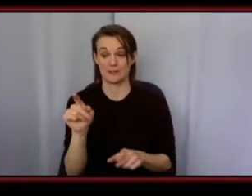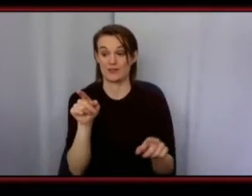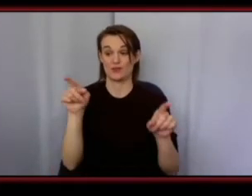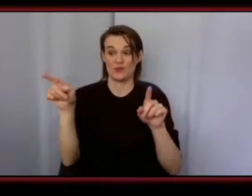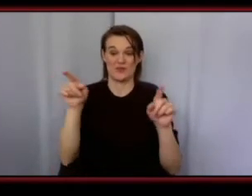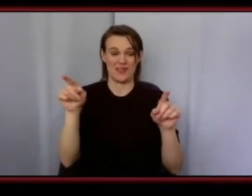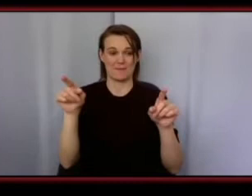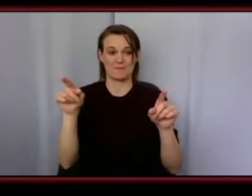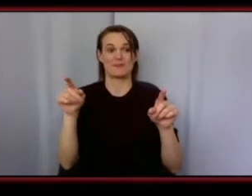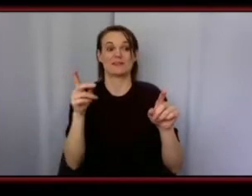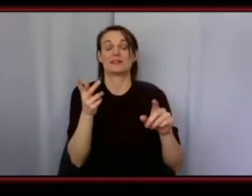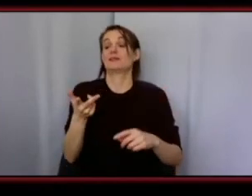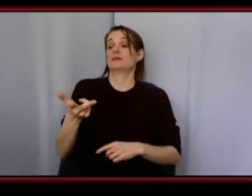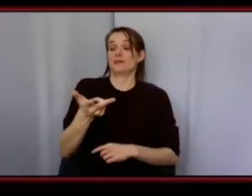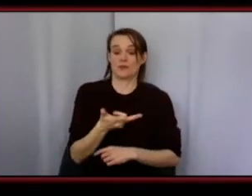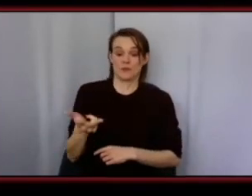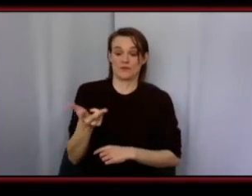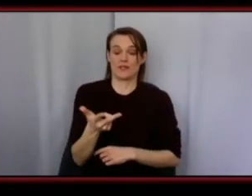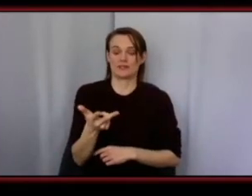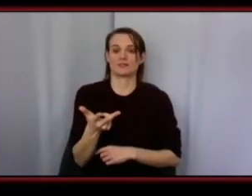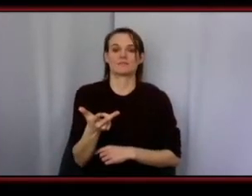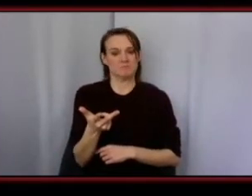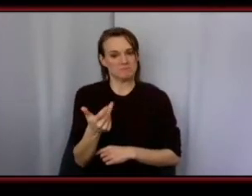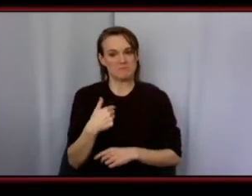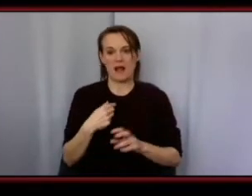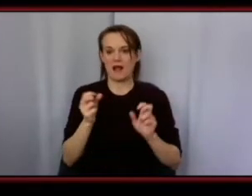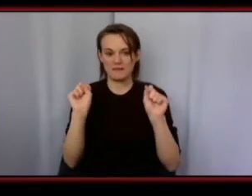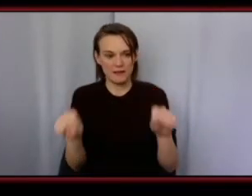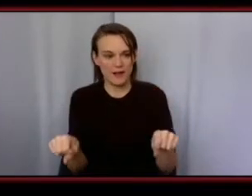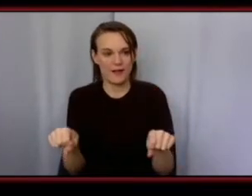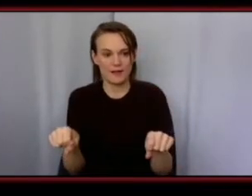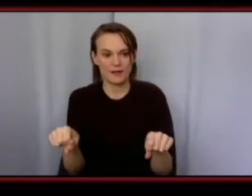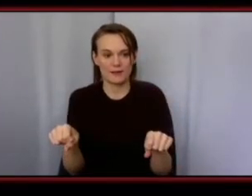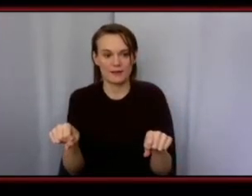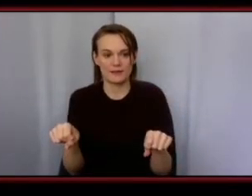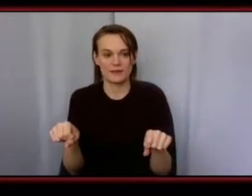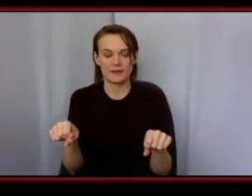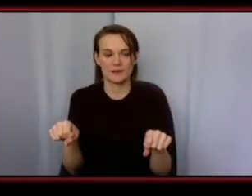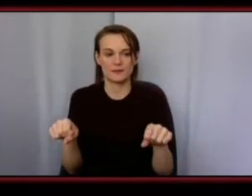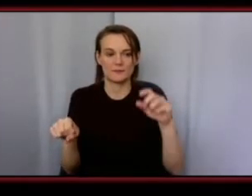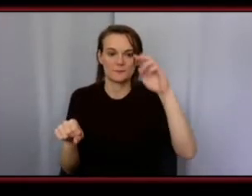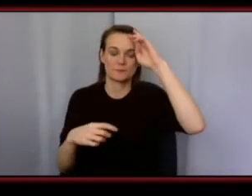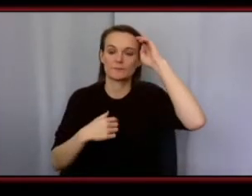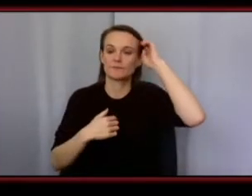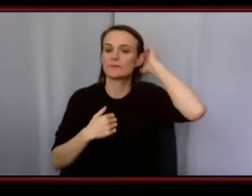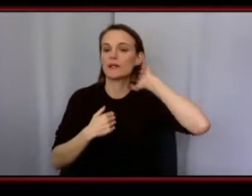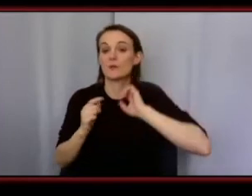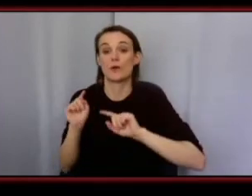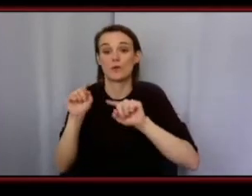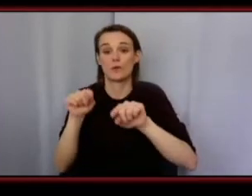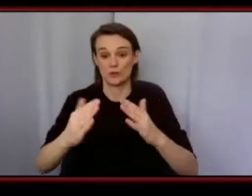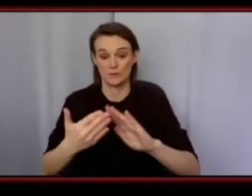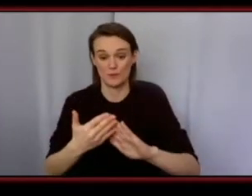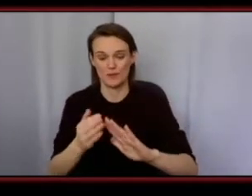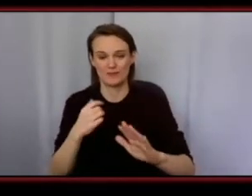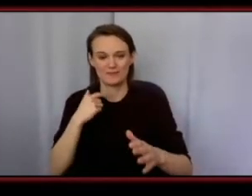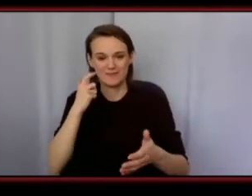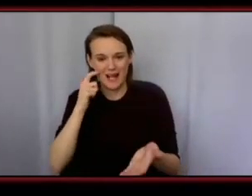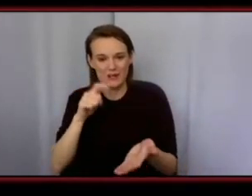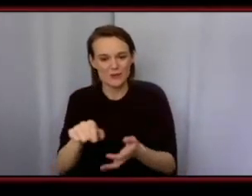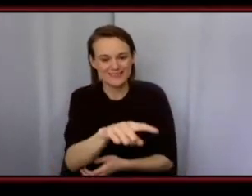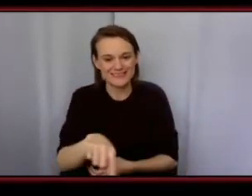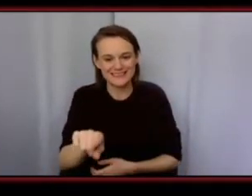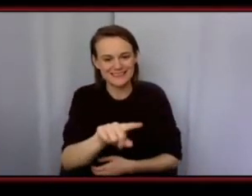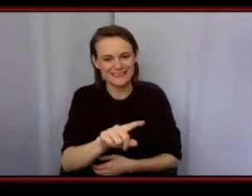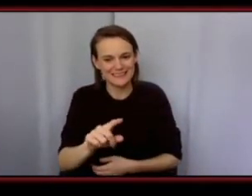people together i realized that there was room for me and when i spoke to community was in a community i realized there was need for me because